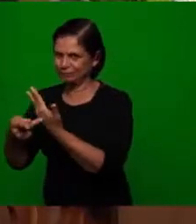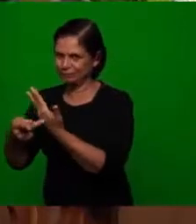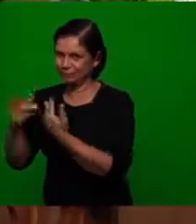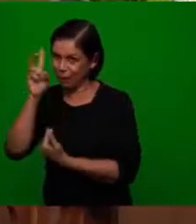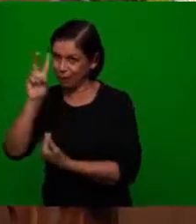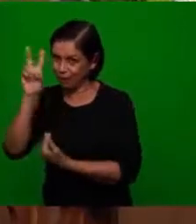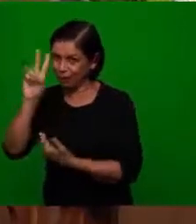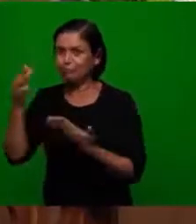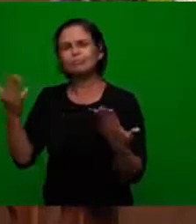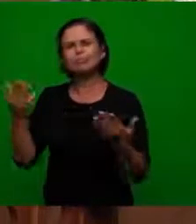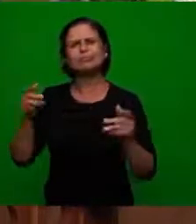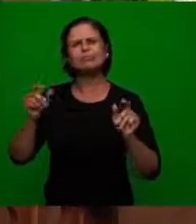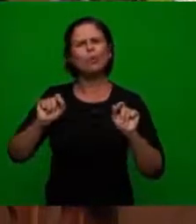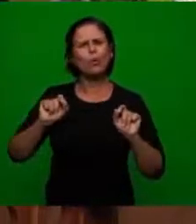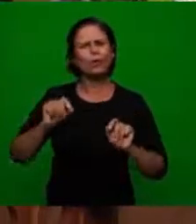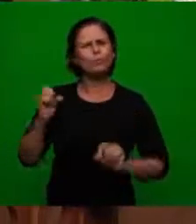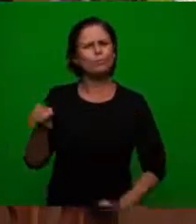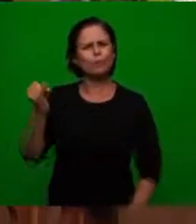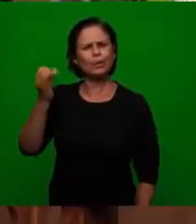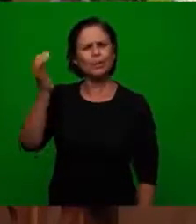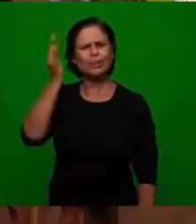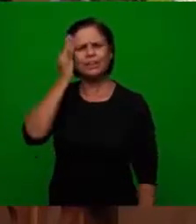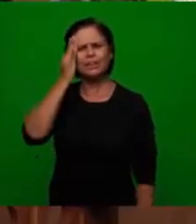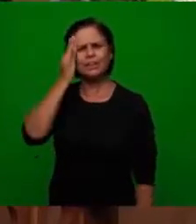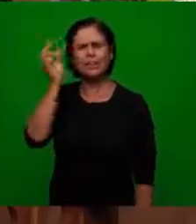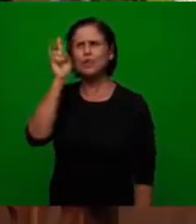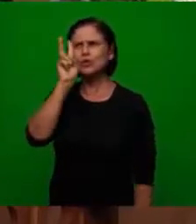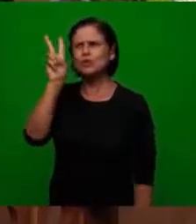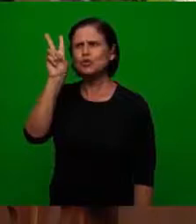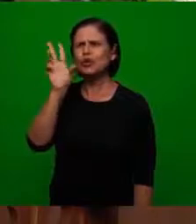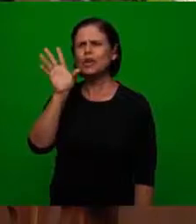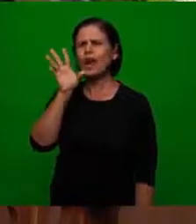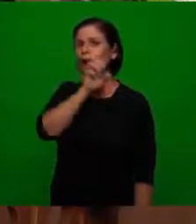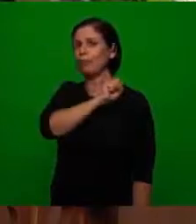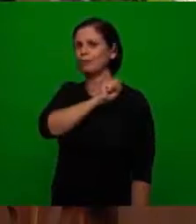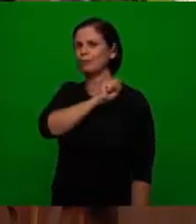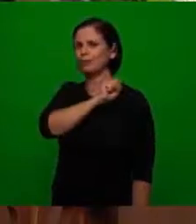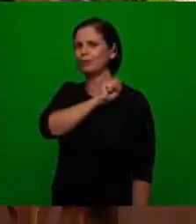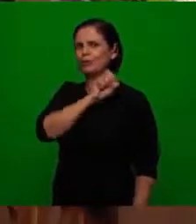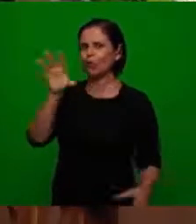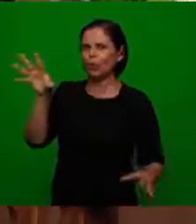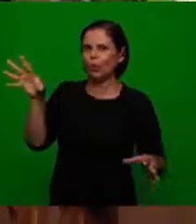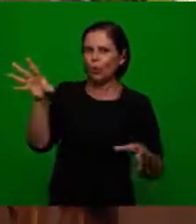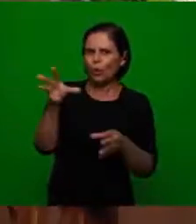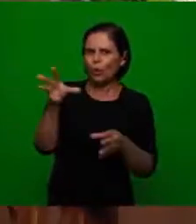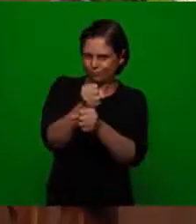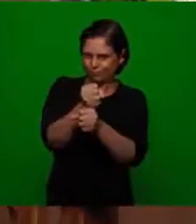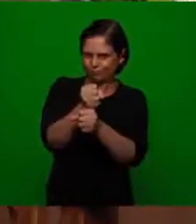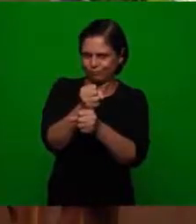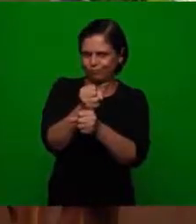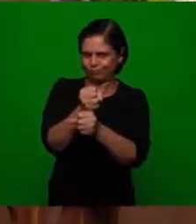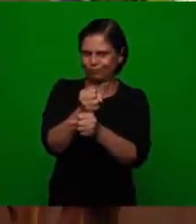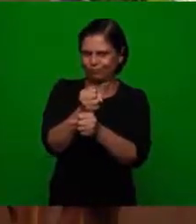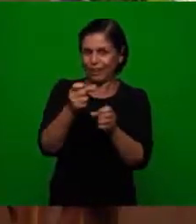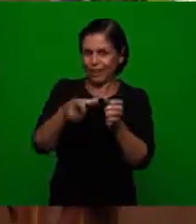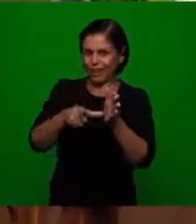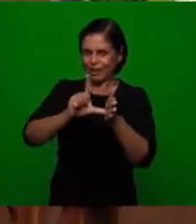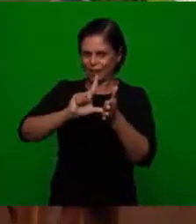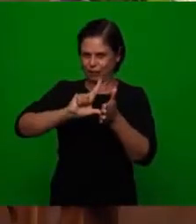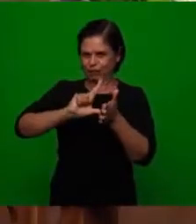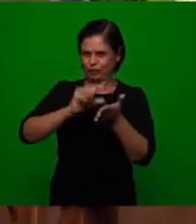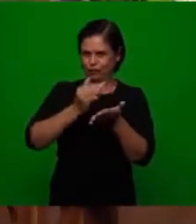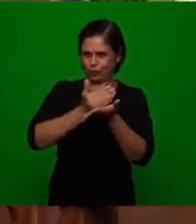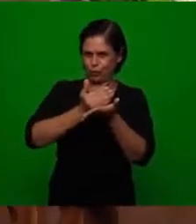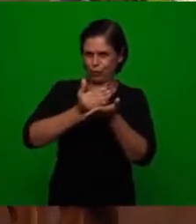a story very quickly that has to be taught in order for us to